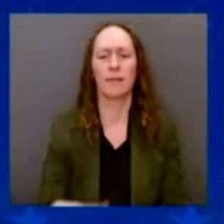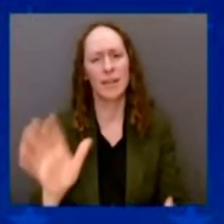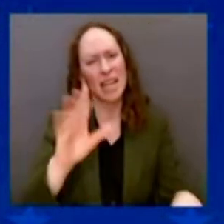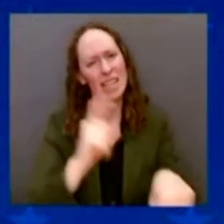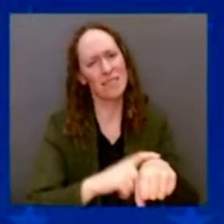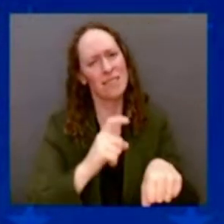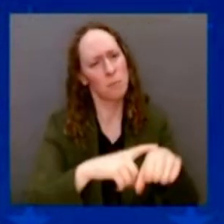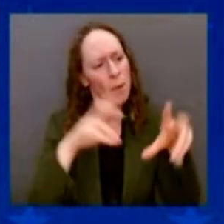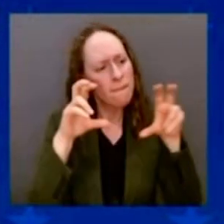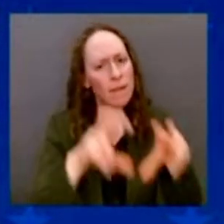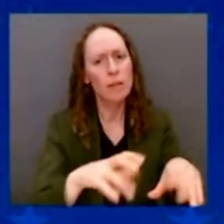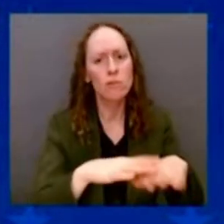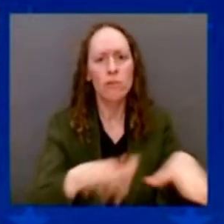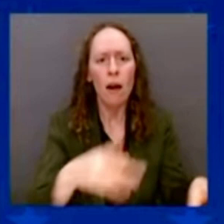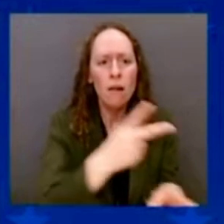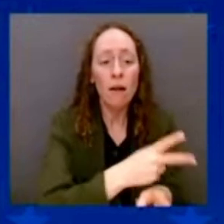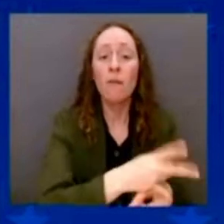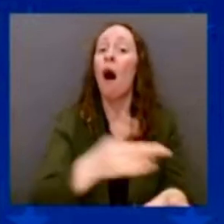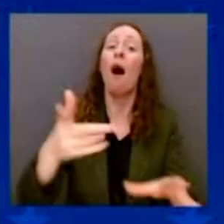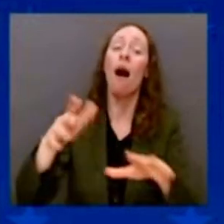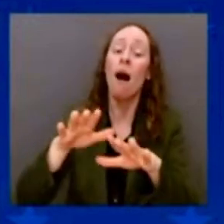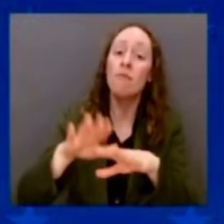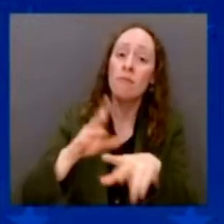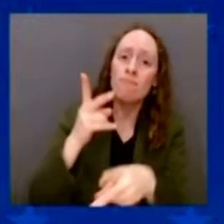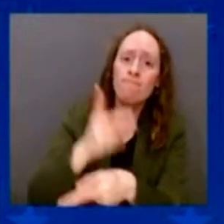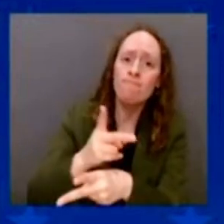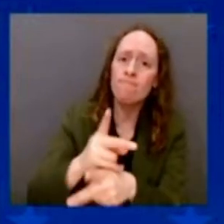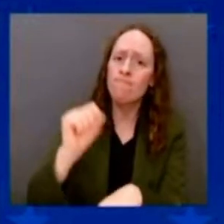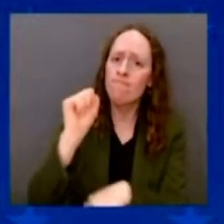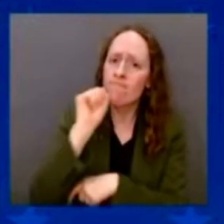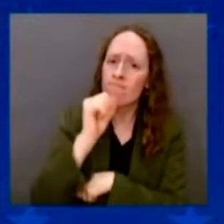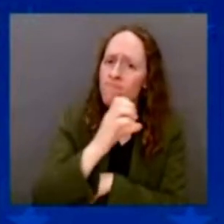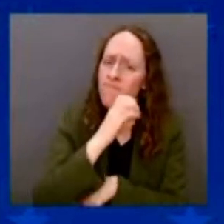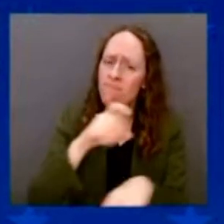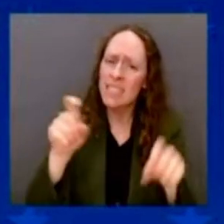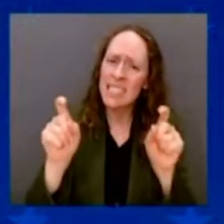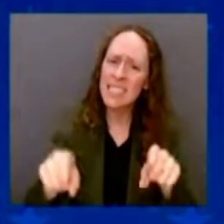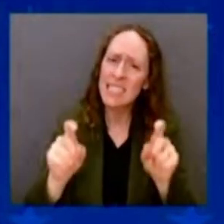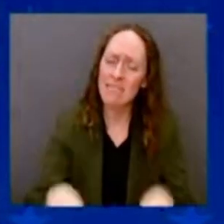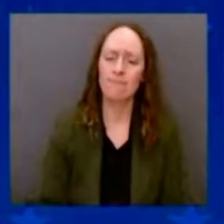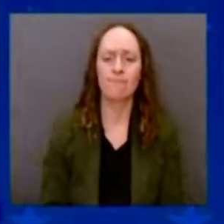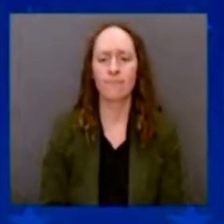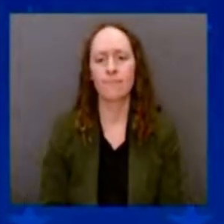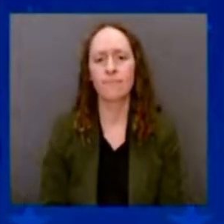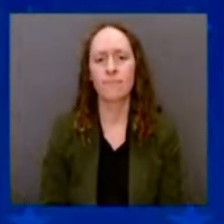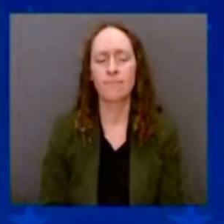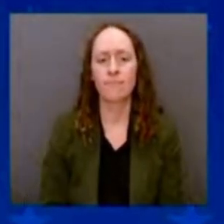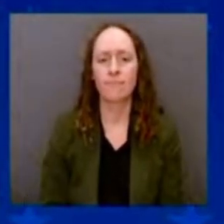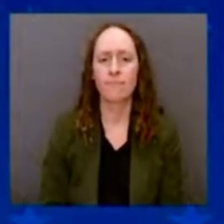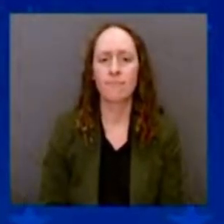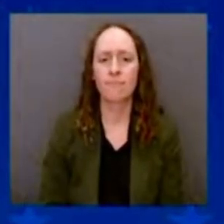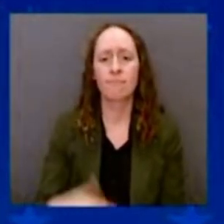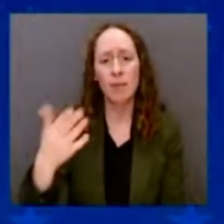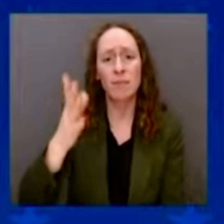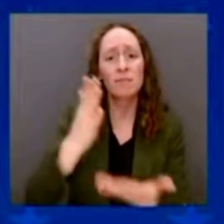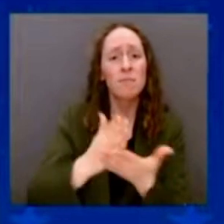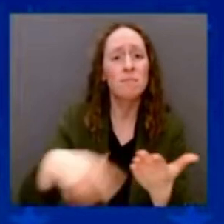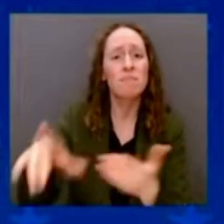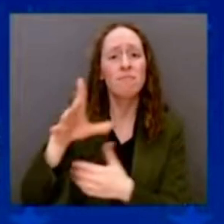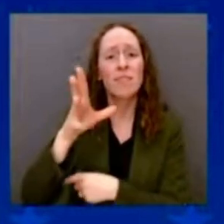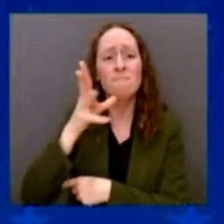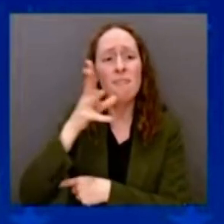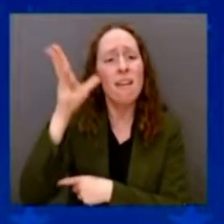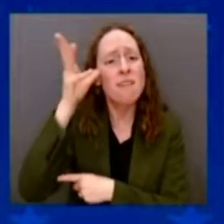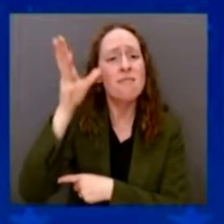dad as they got older? They wanted to stay in their own home. It was cheaper to stay in their own home than to have to